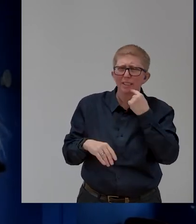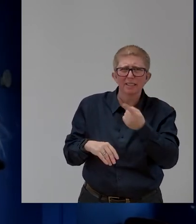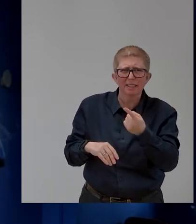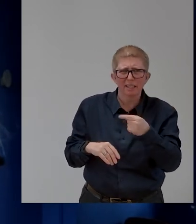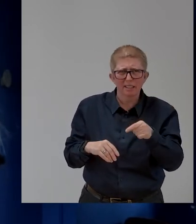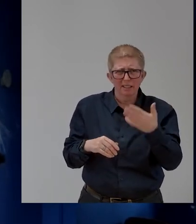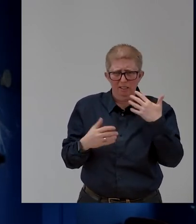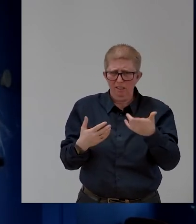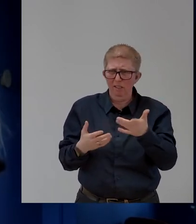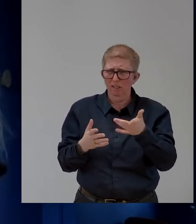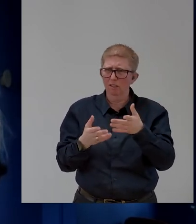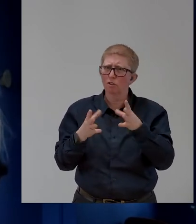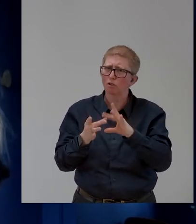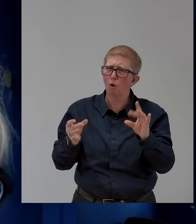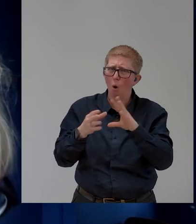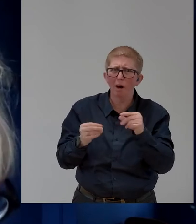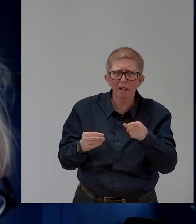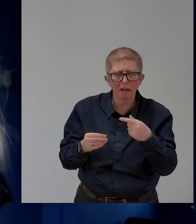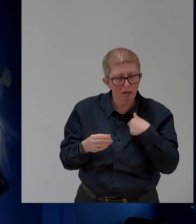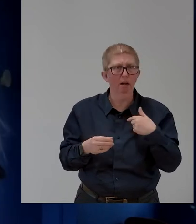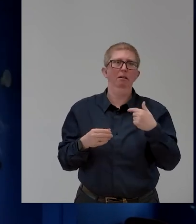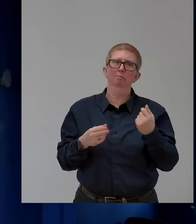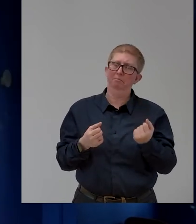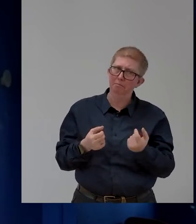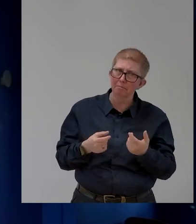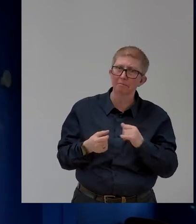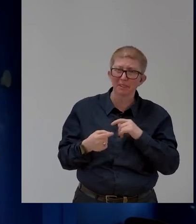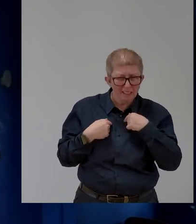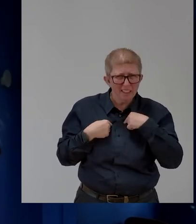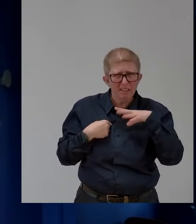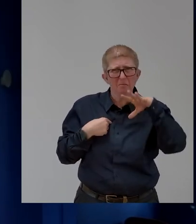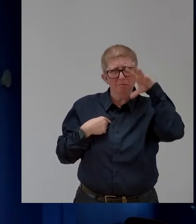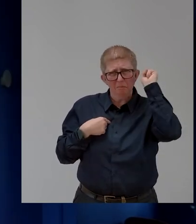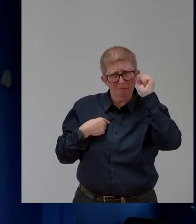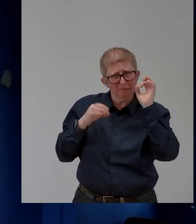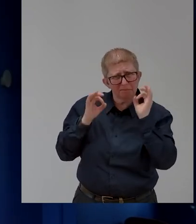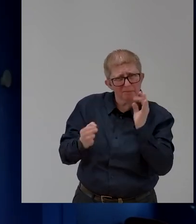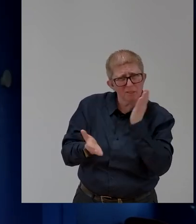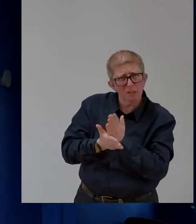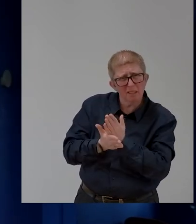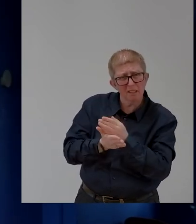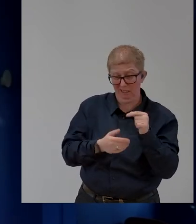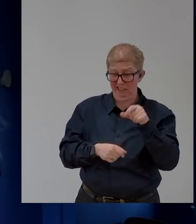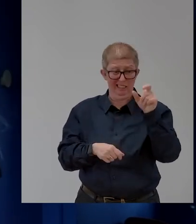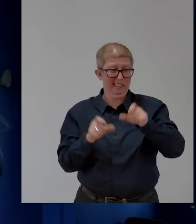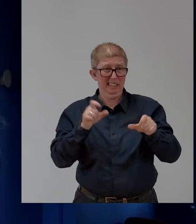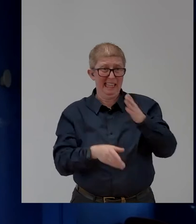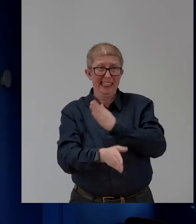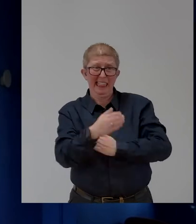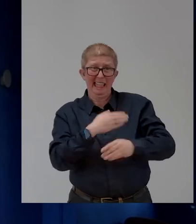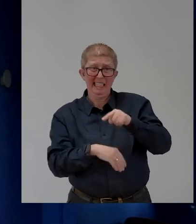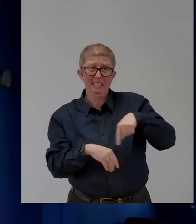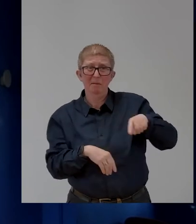told. So if I understood what you said, is that a person with a disability doesn't get called by their name